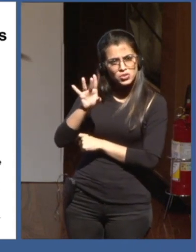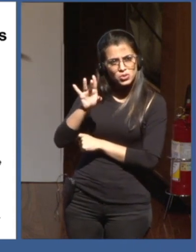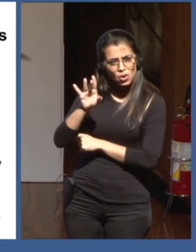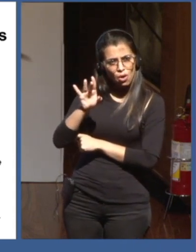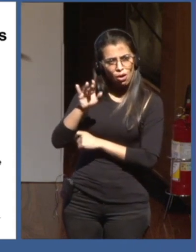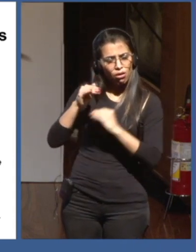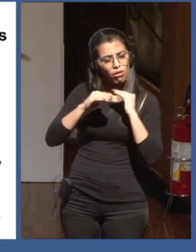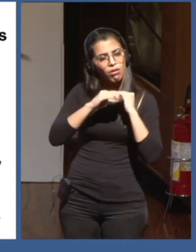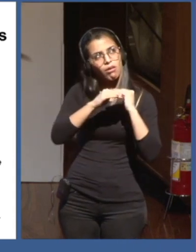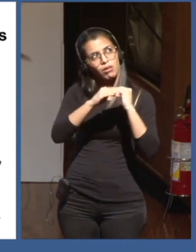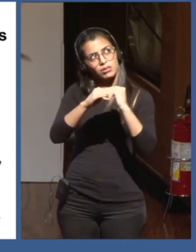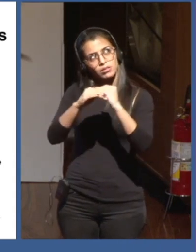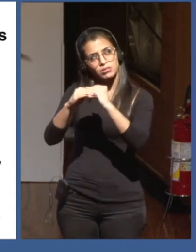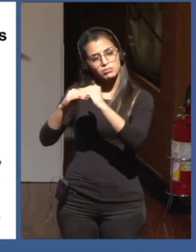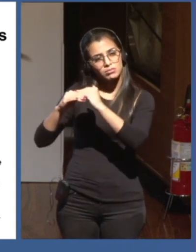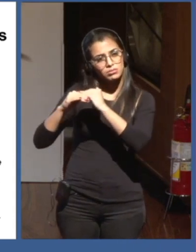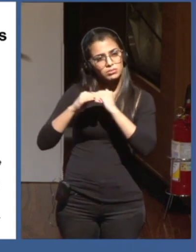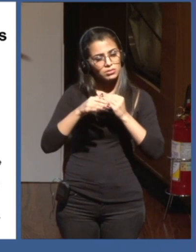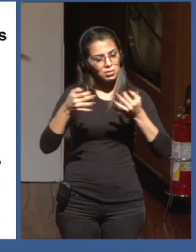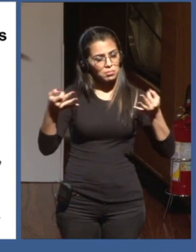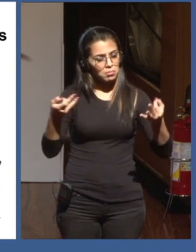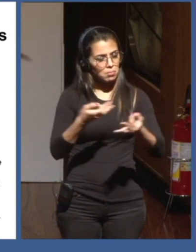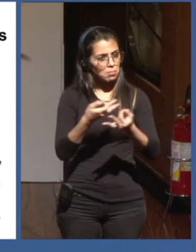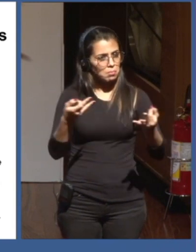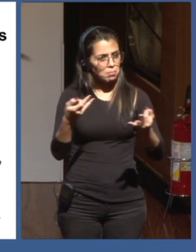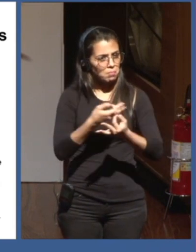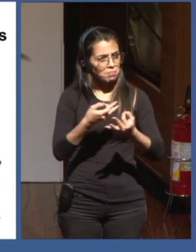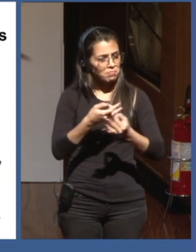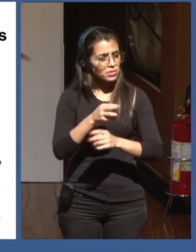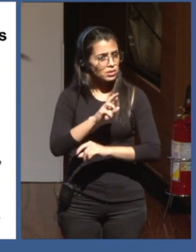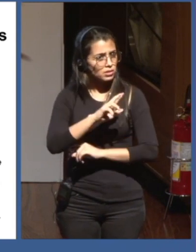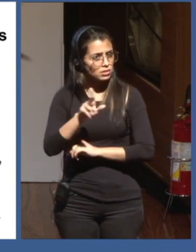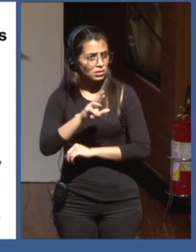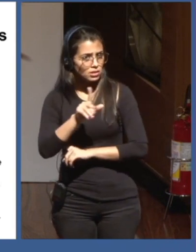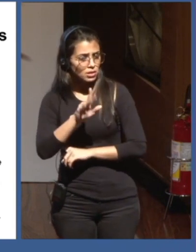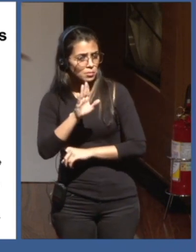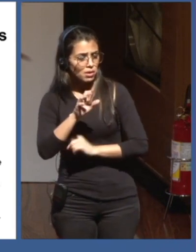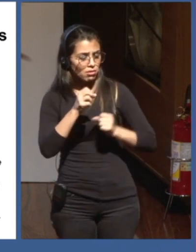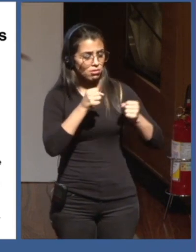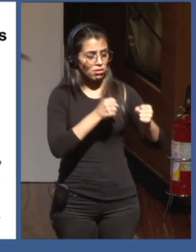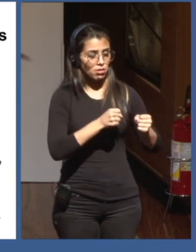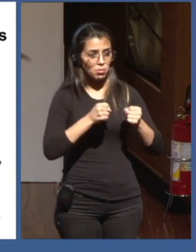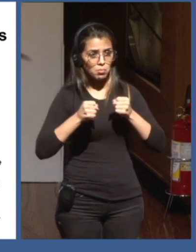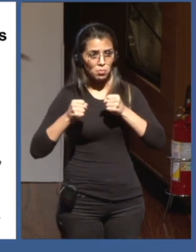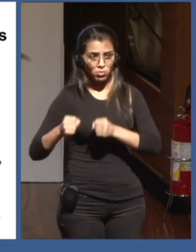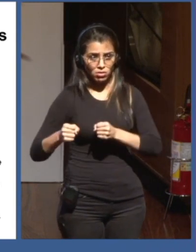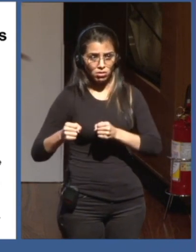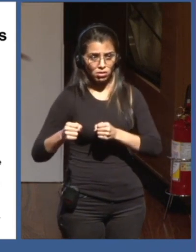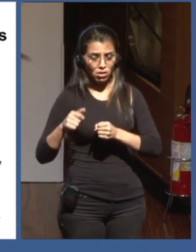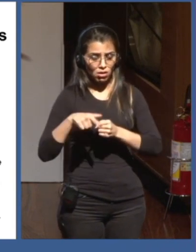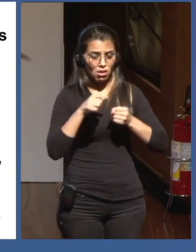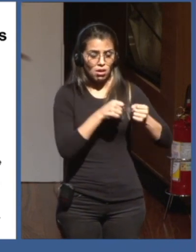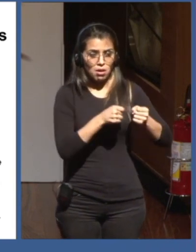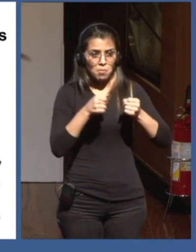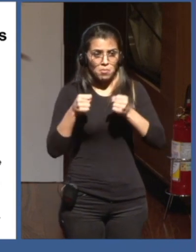better, et cetera, et cetera. It's really about empowerment. It's really about empowering people to